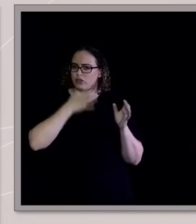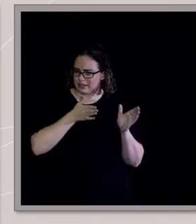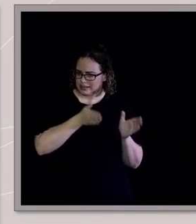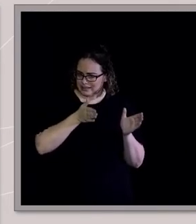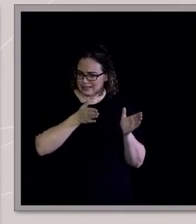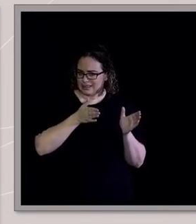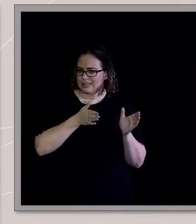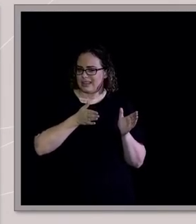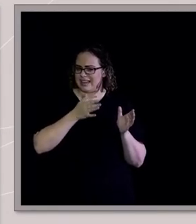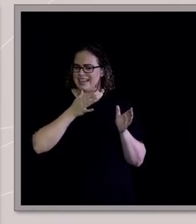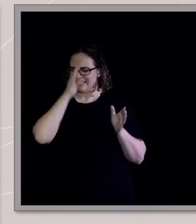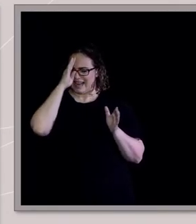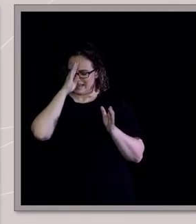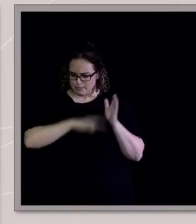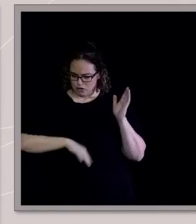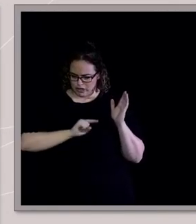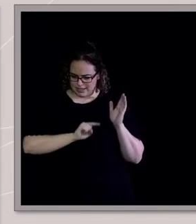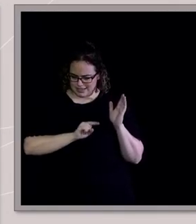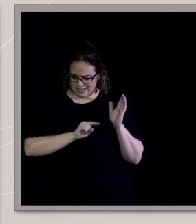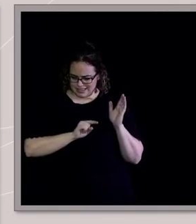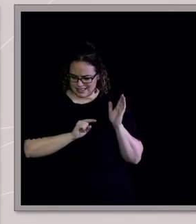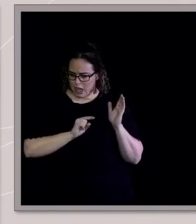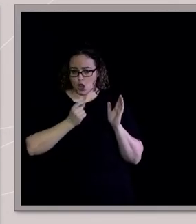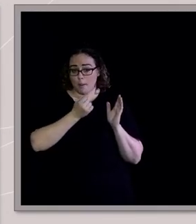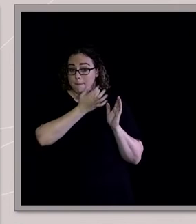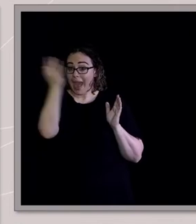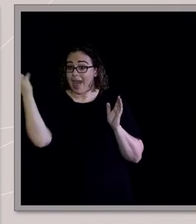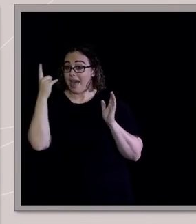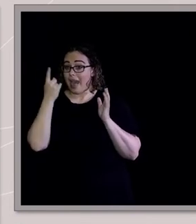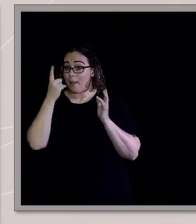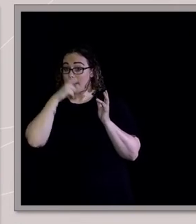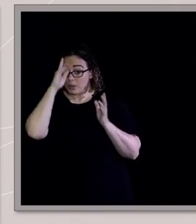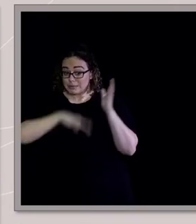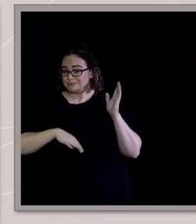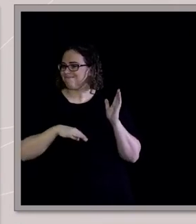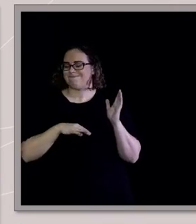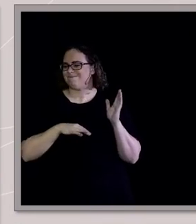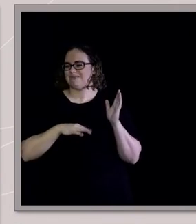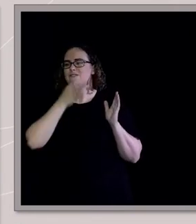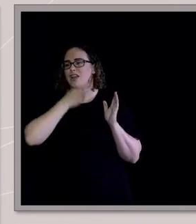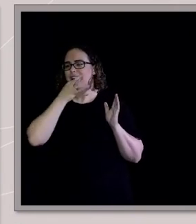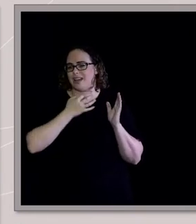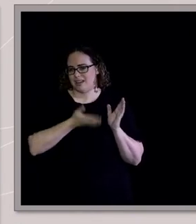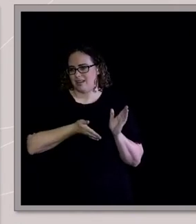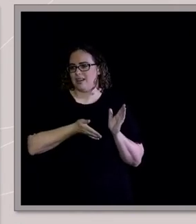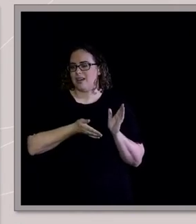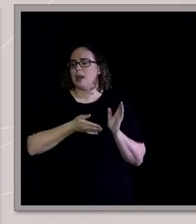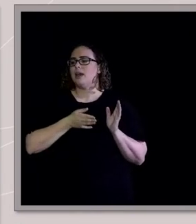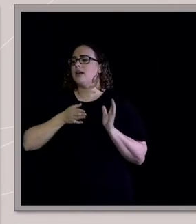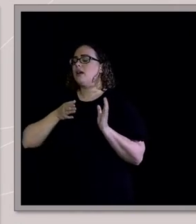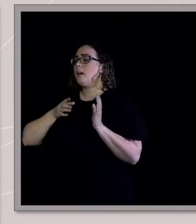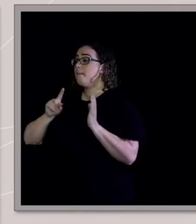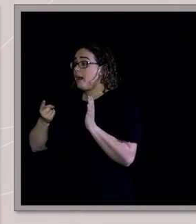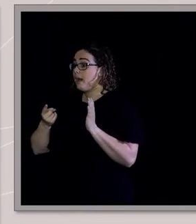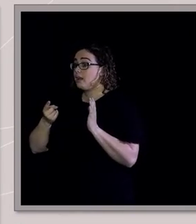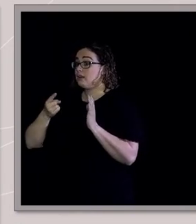it's an experience that directly not that many people have had. But I have just been blown away by